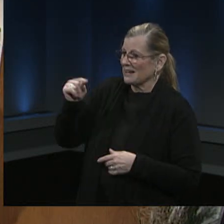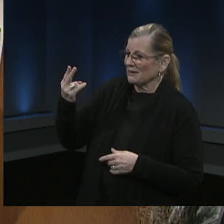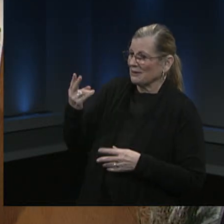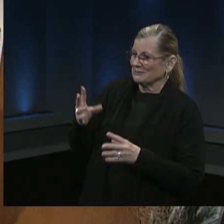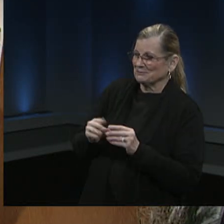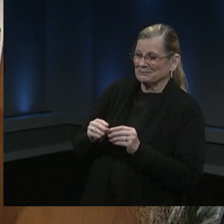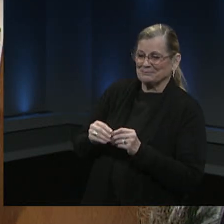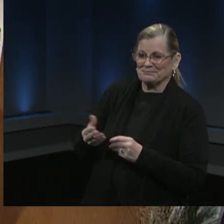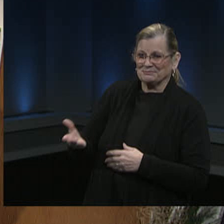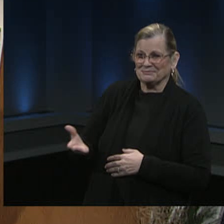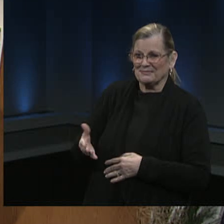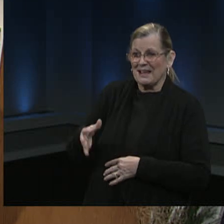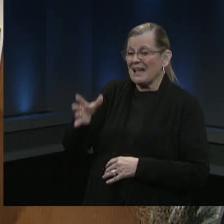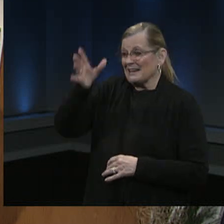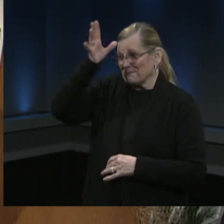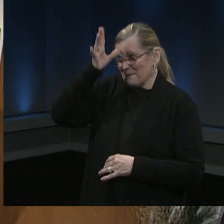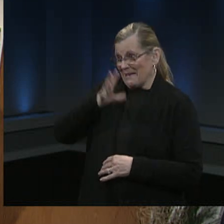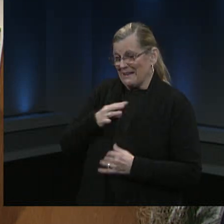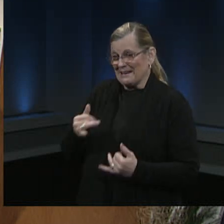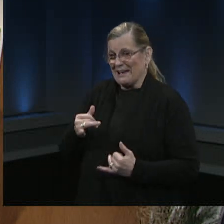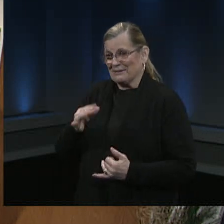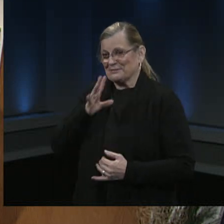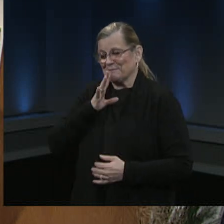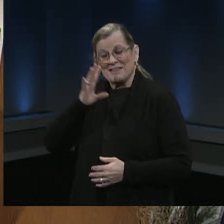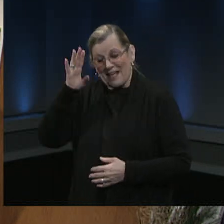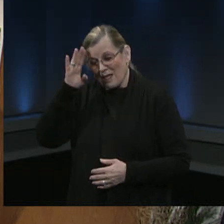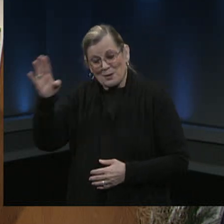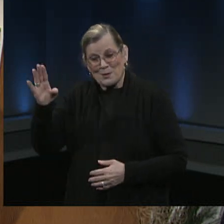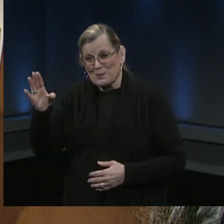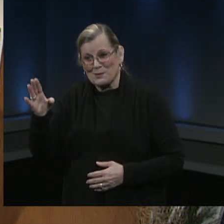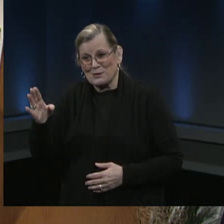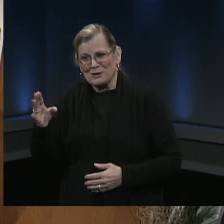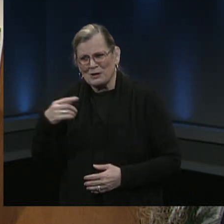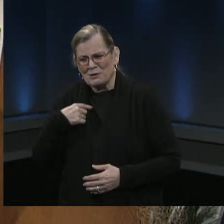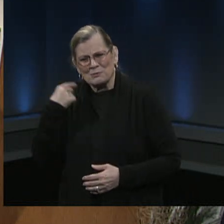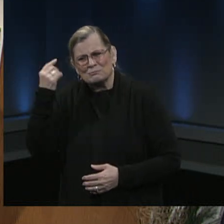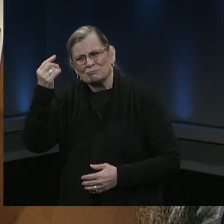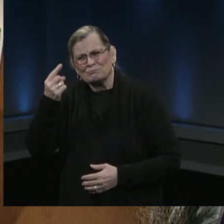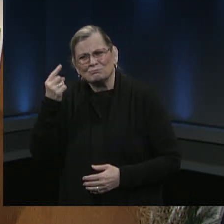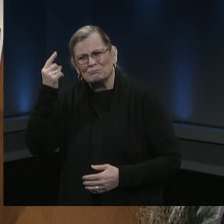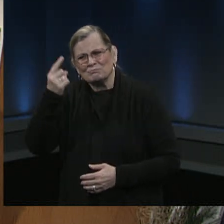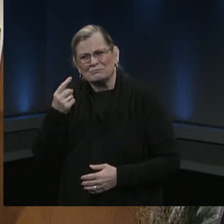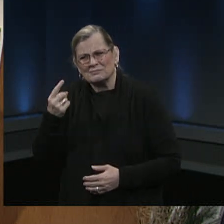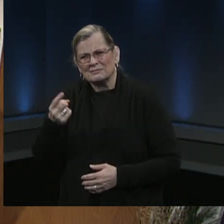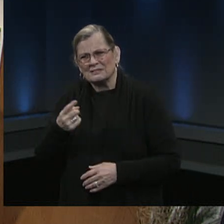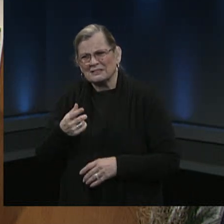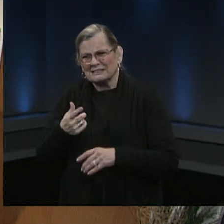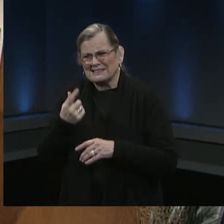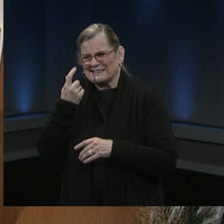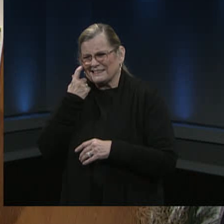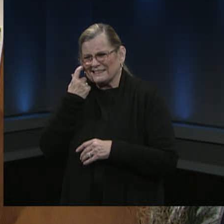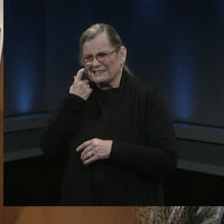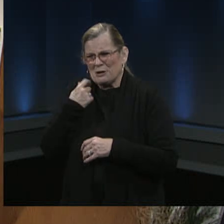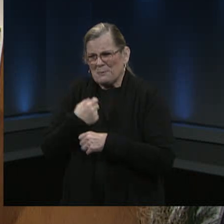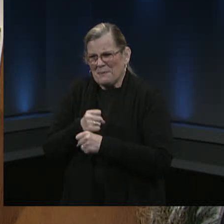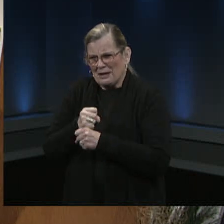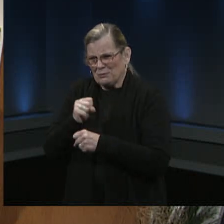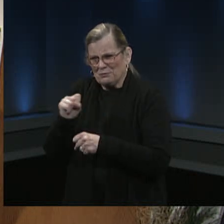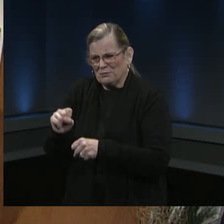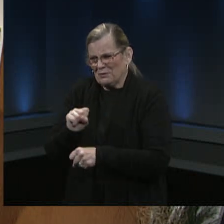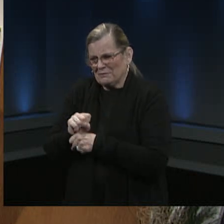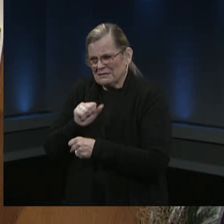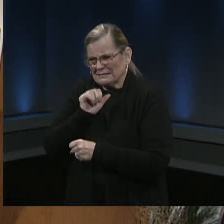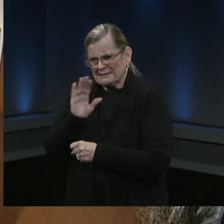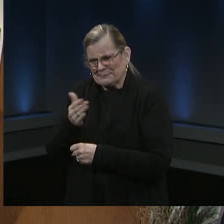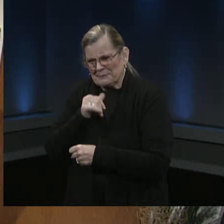Hi, I was wondering, since reservations have not been quite perfect, I was wondering if we could have